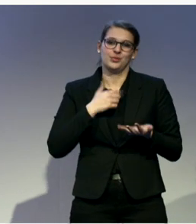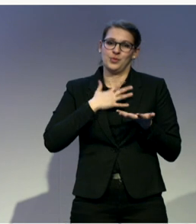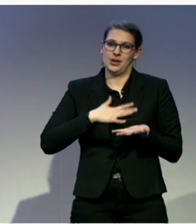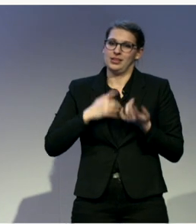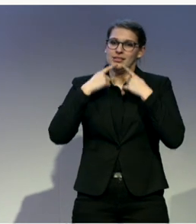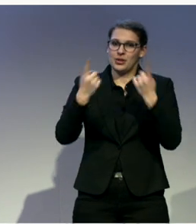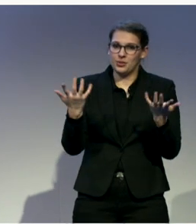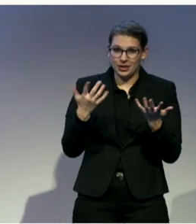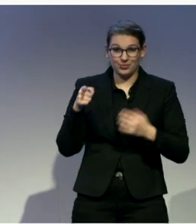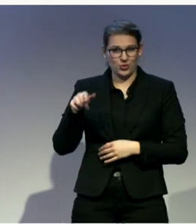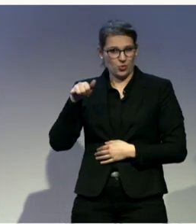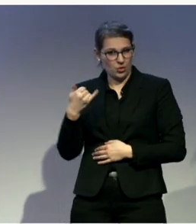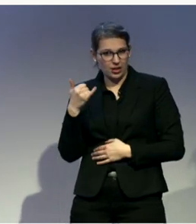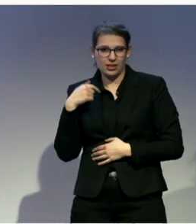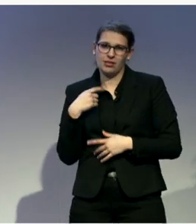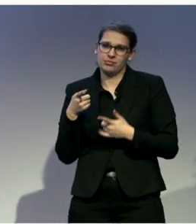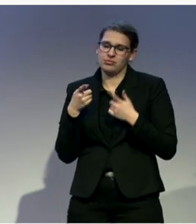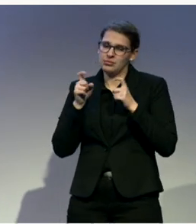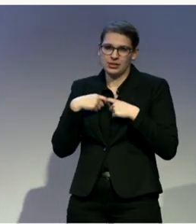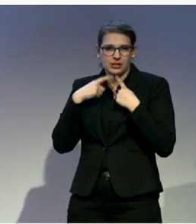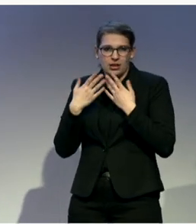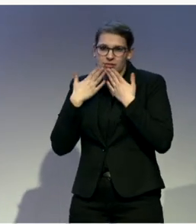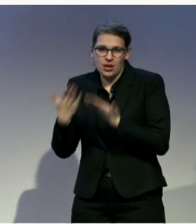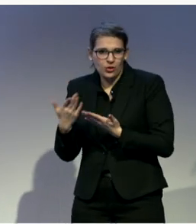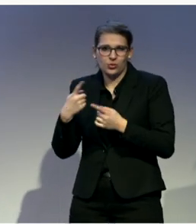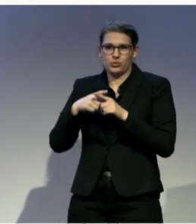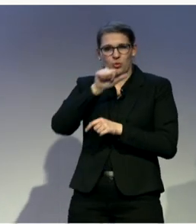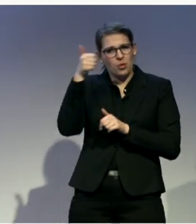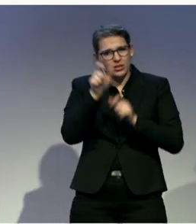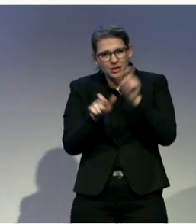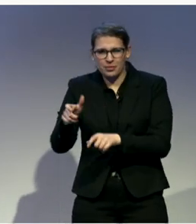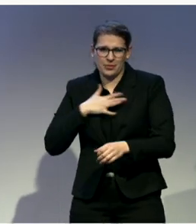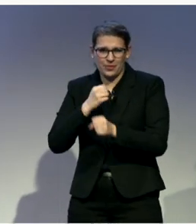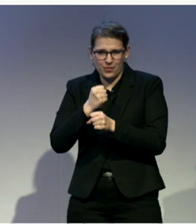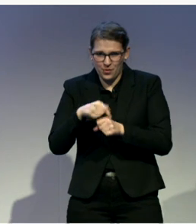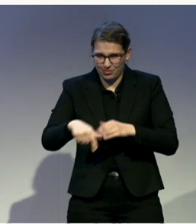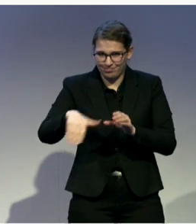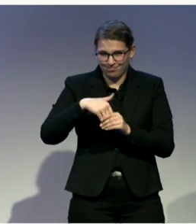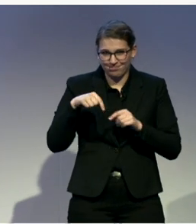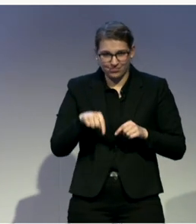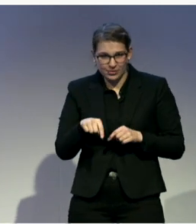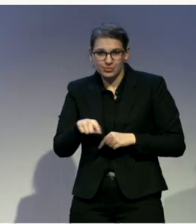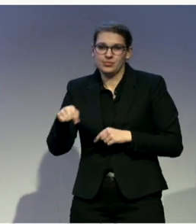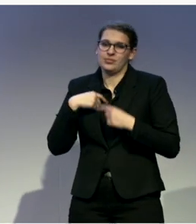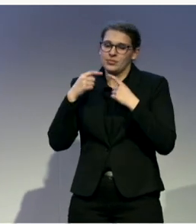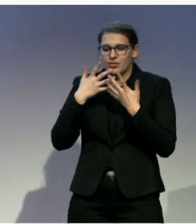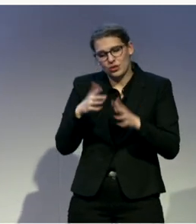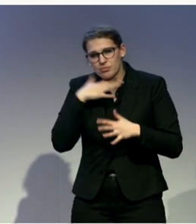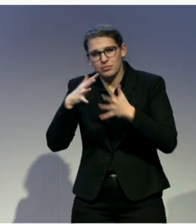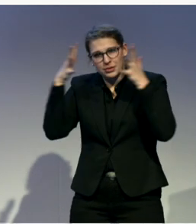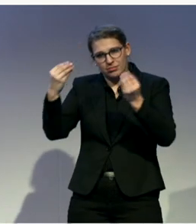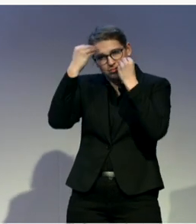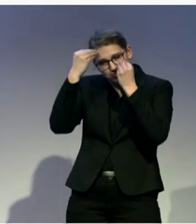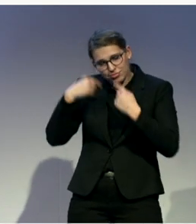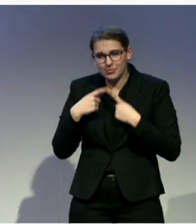and the rest of my amazing employees who teach us every single day. So thank you very much to everybody. Thank you to my panelists.